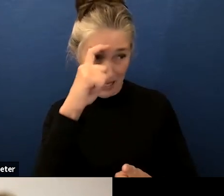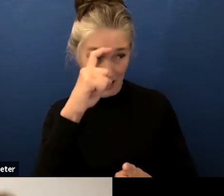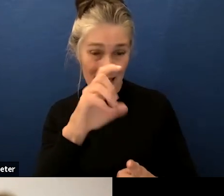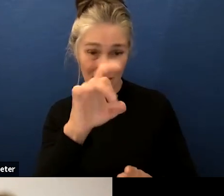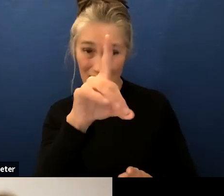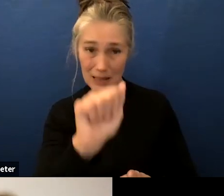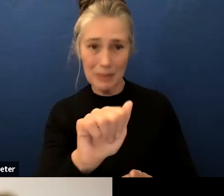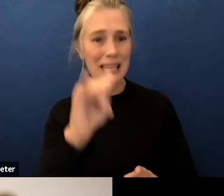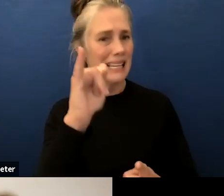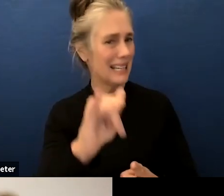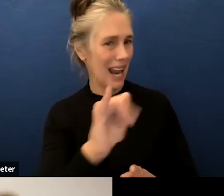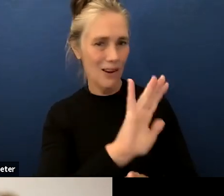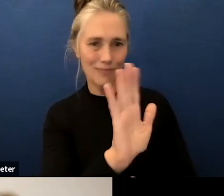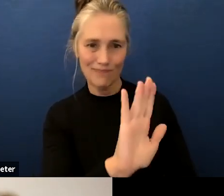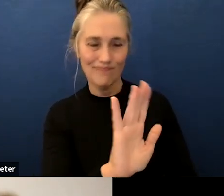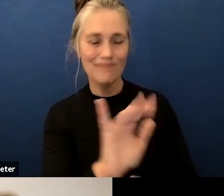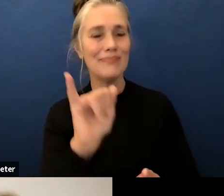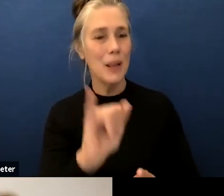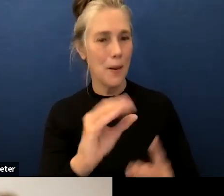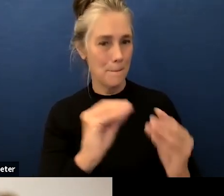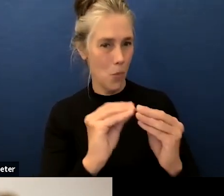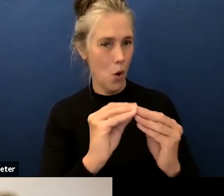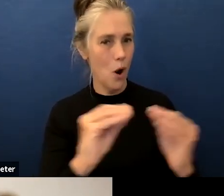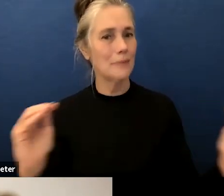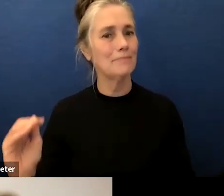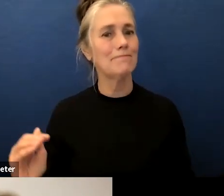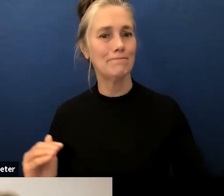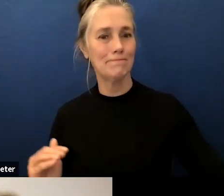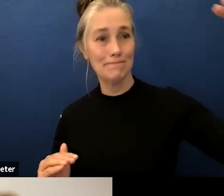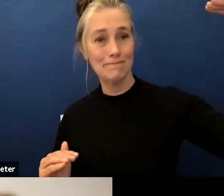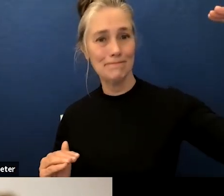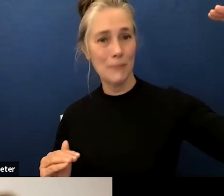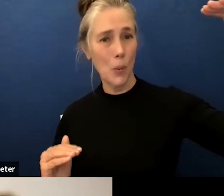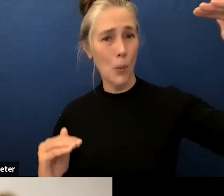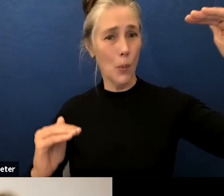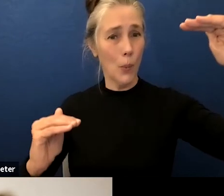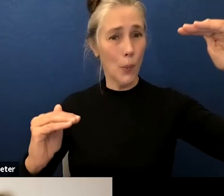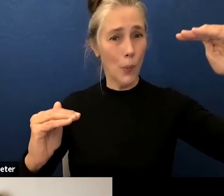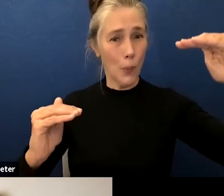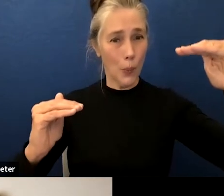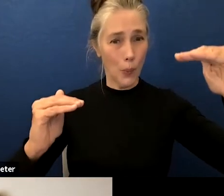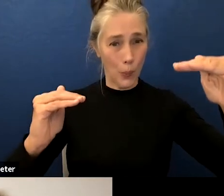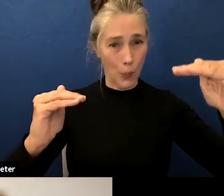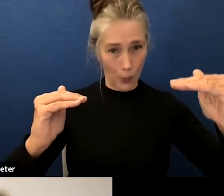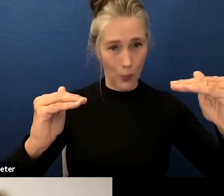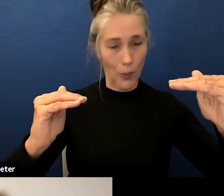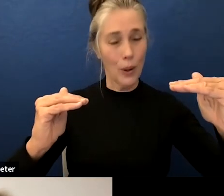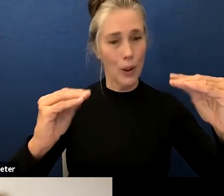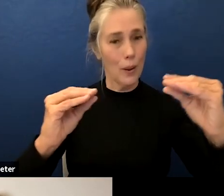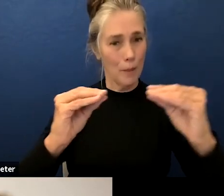that is something to celebrate and if we'll go to the next slide